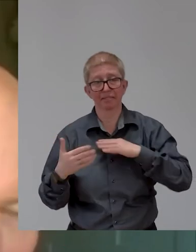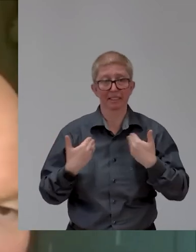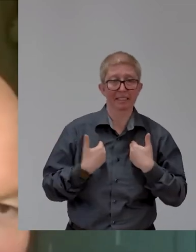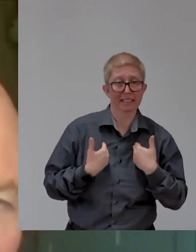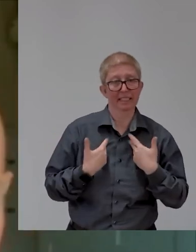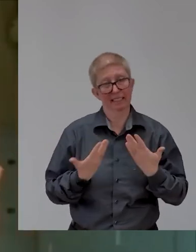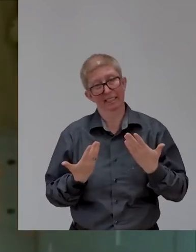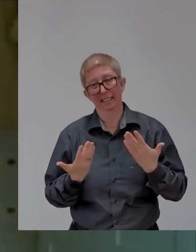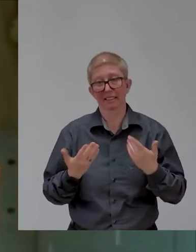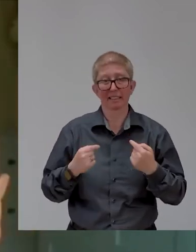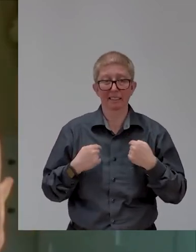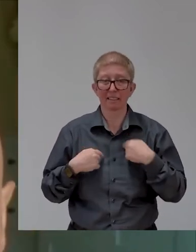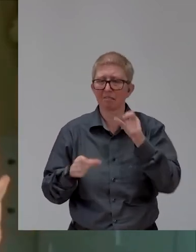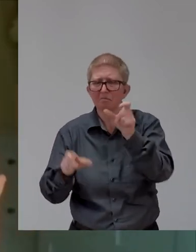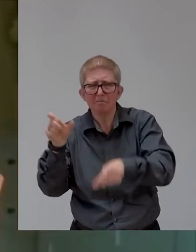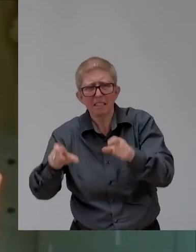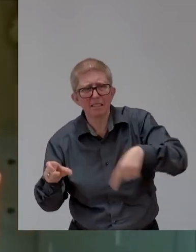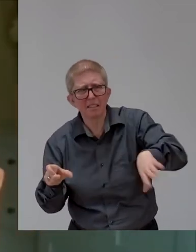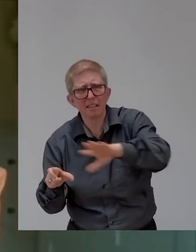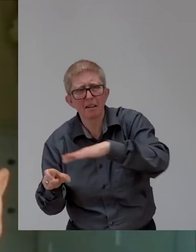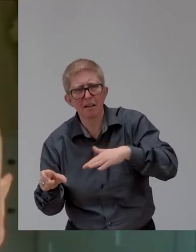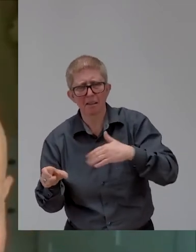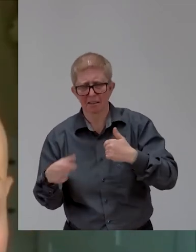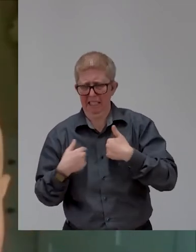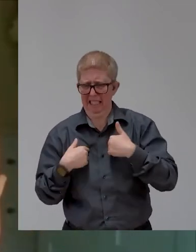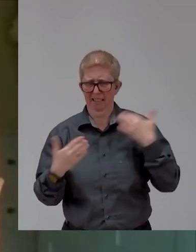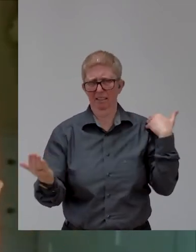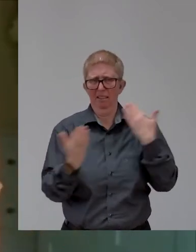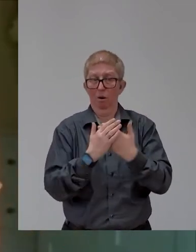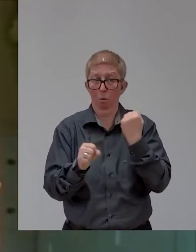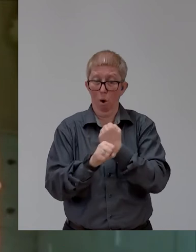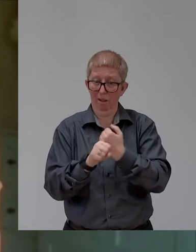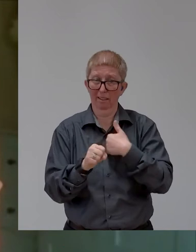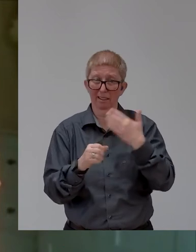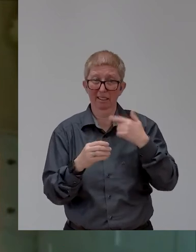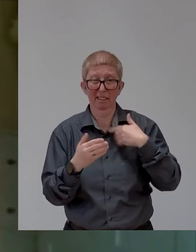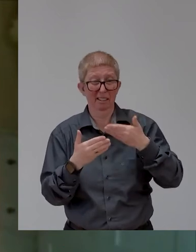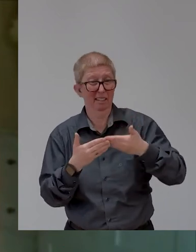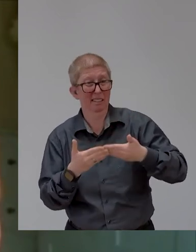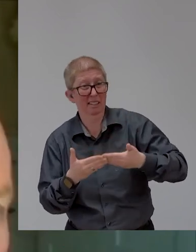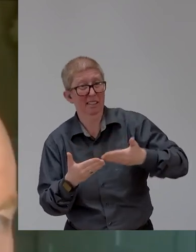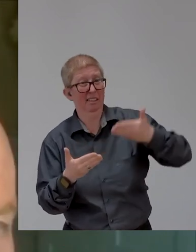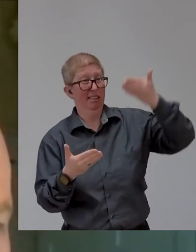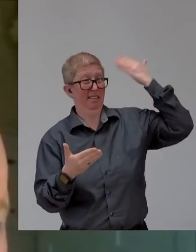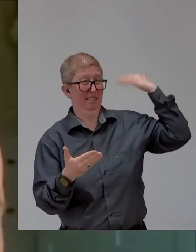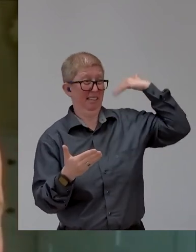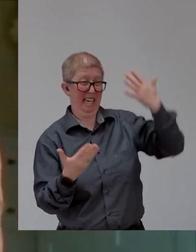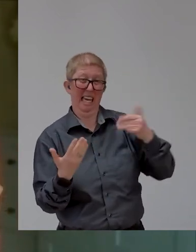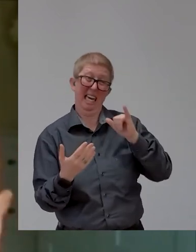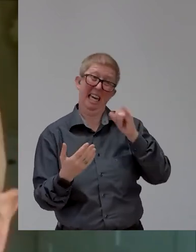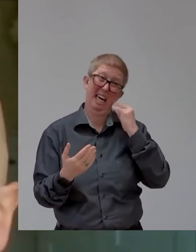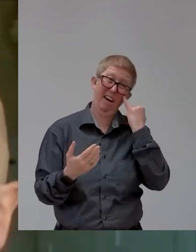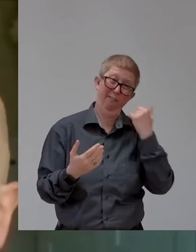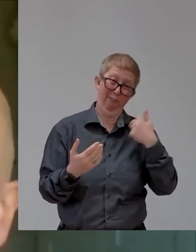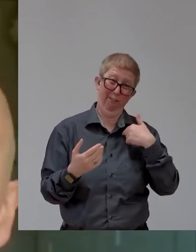achieved a reasonable amount. I'd like to think. Um, but if I was 18 about to head to university or something and all my mates were disappearing